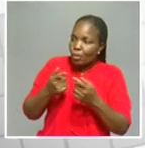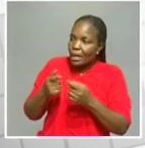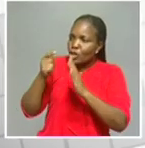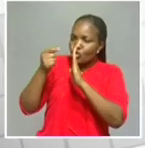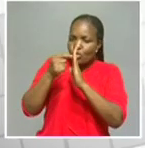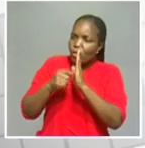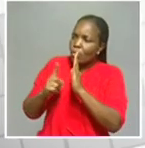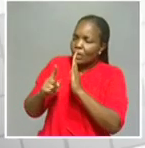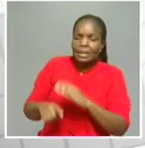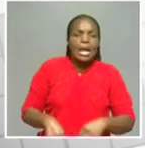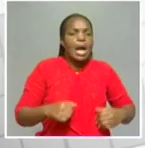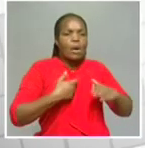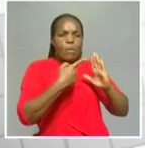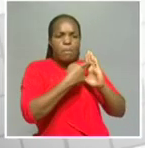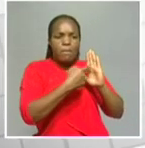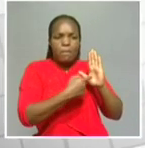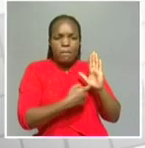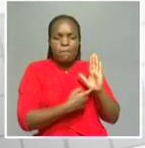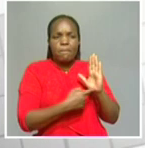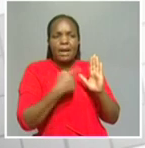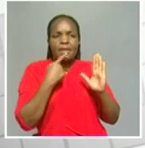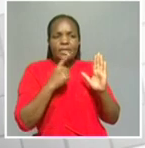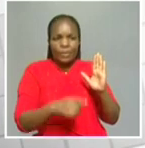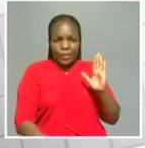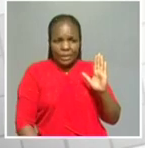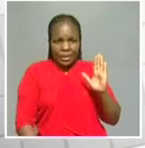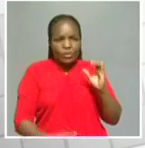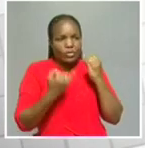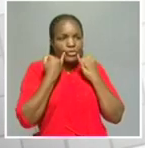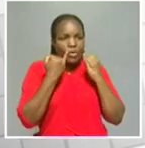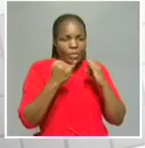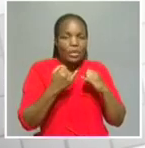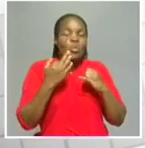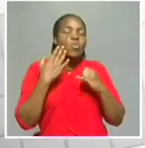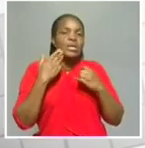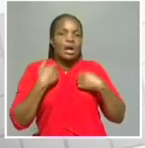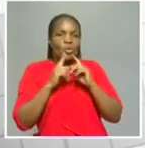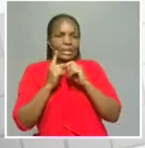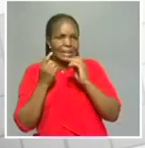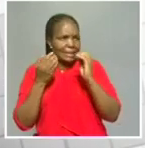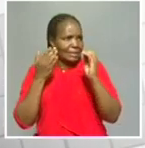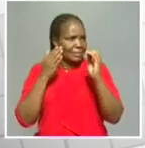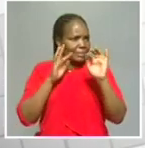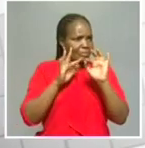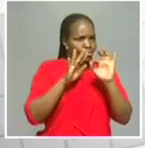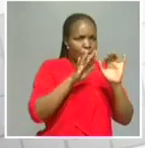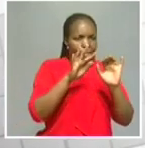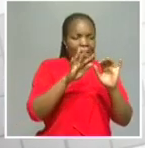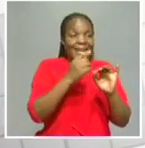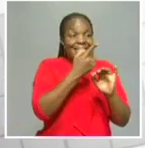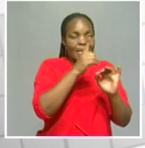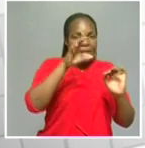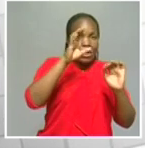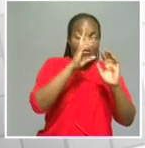in effect, to engage them. Because when we went there, they were just squeezing the blame to people that